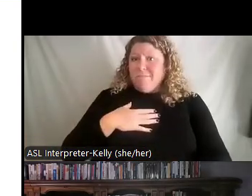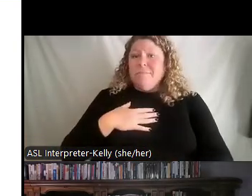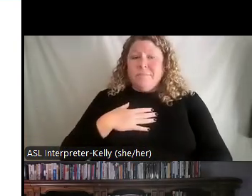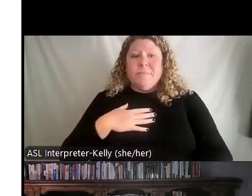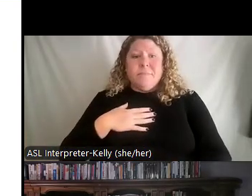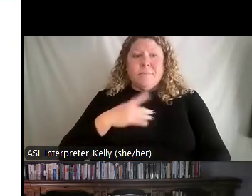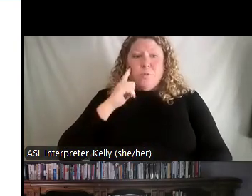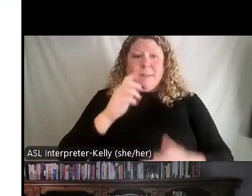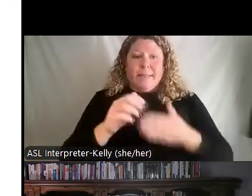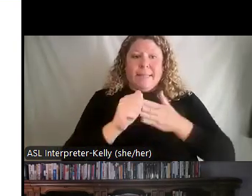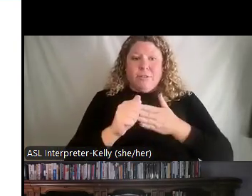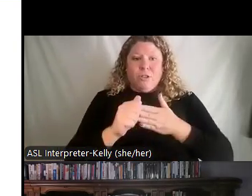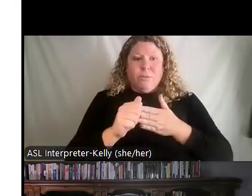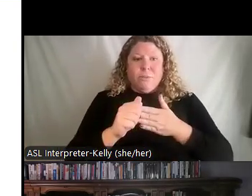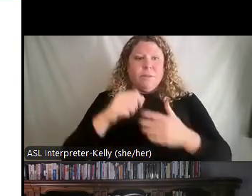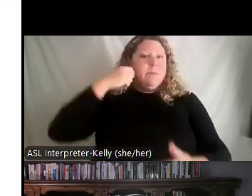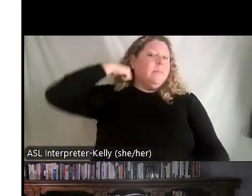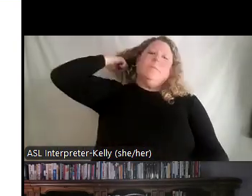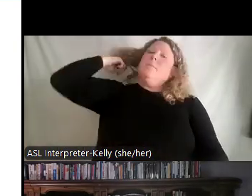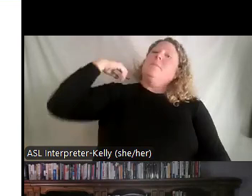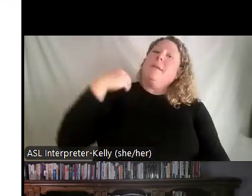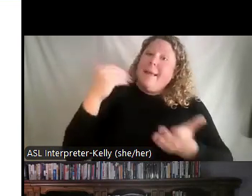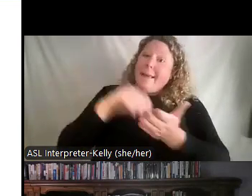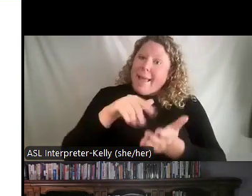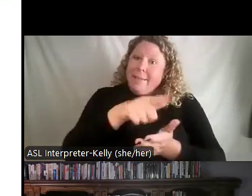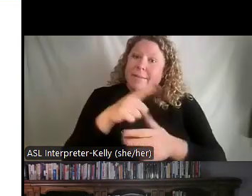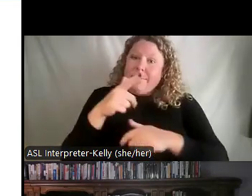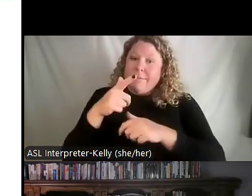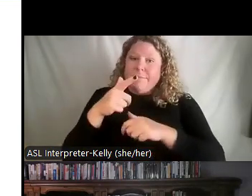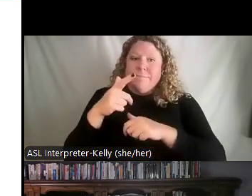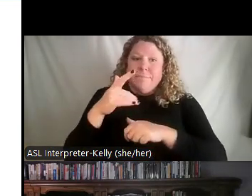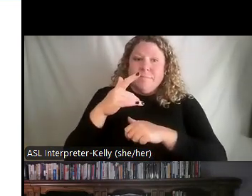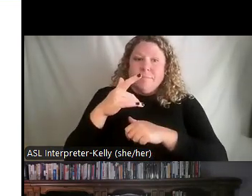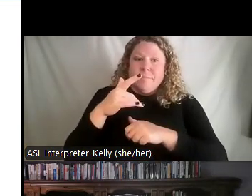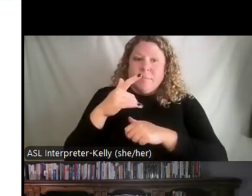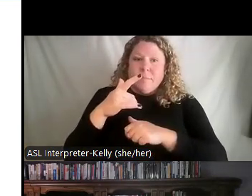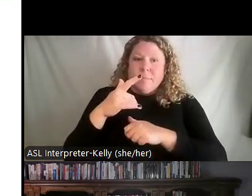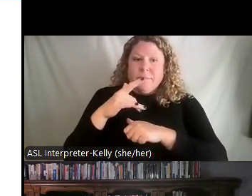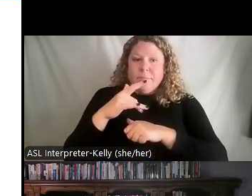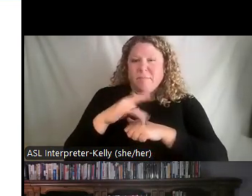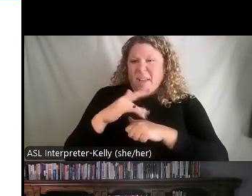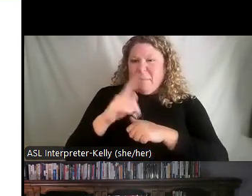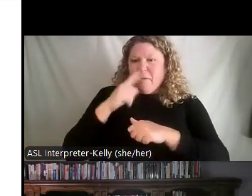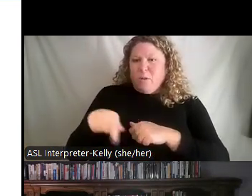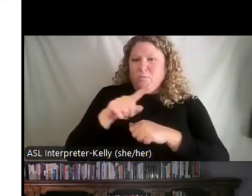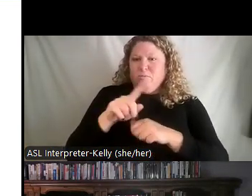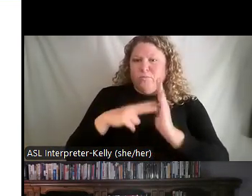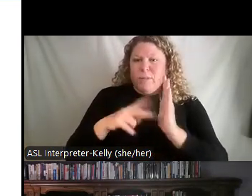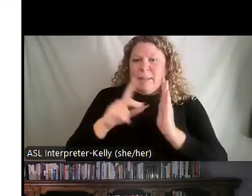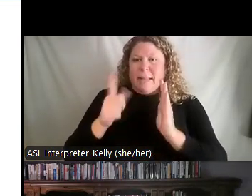Again, I've got this for you to look at, but with time, I do want to get to some questions. Here's something I do want to focus on.